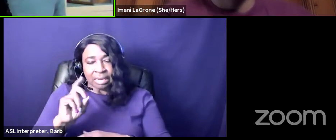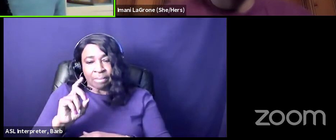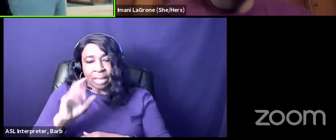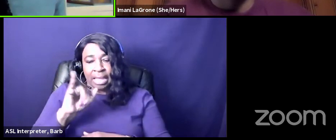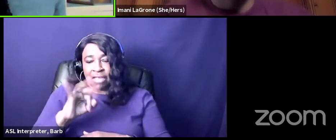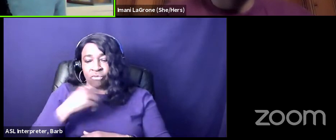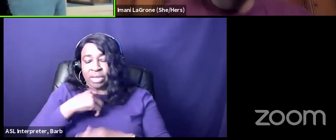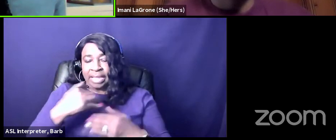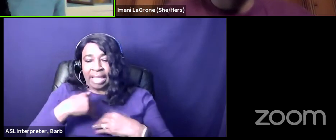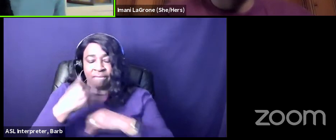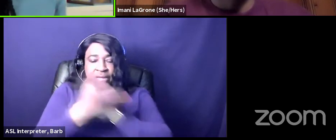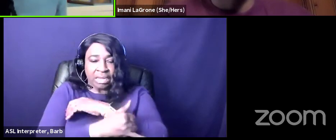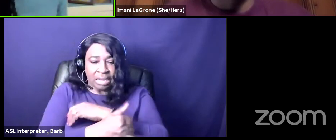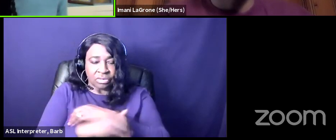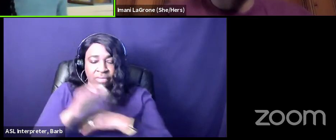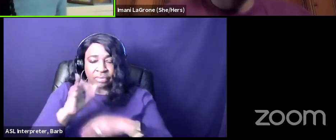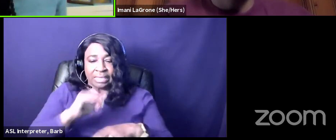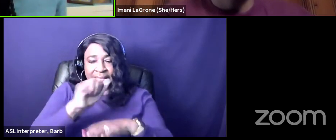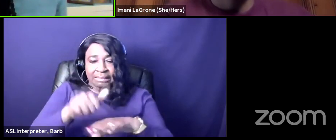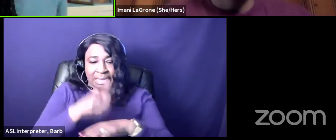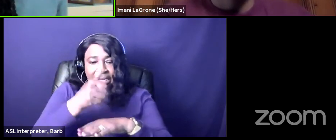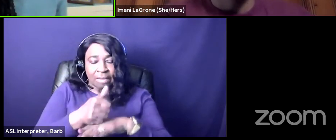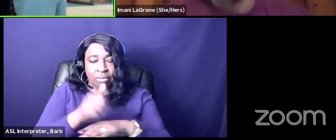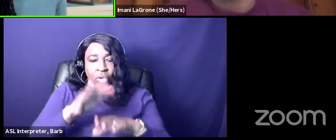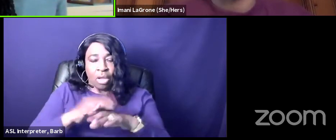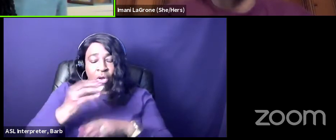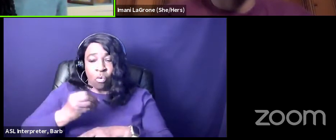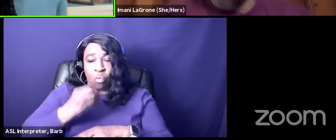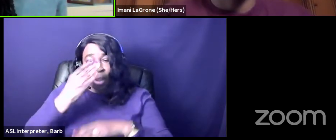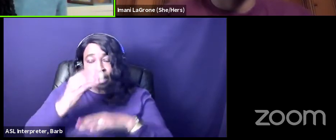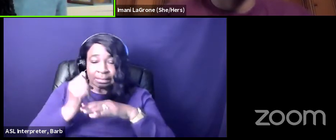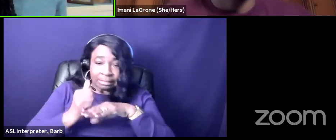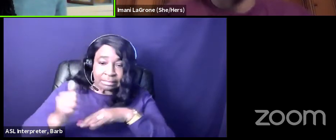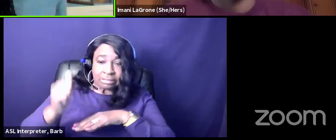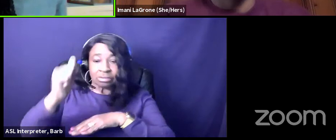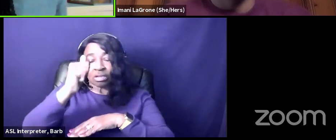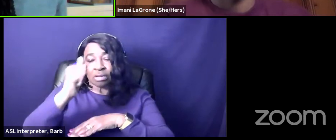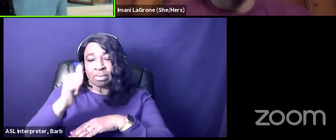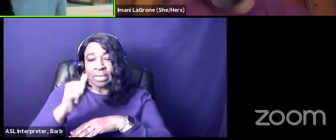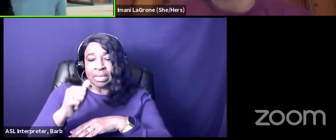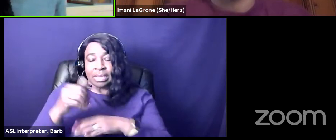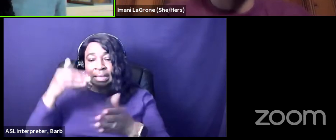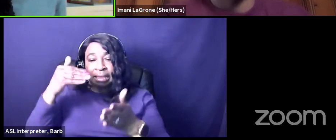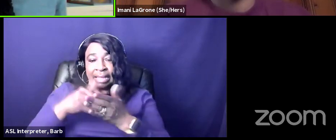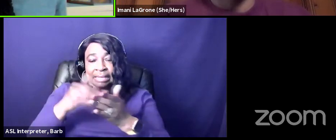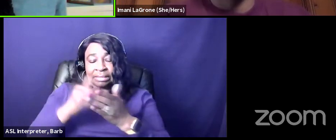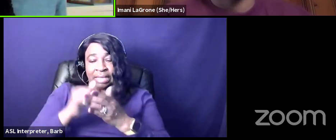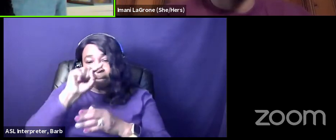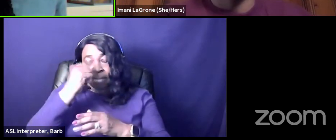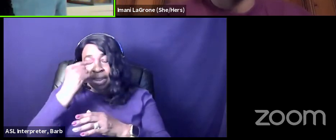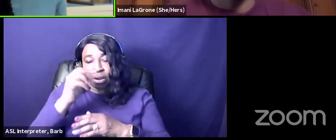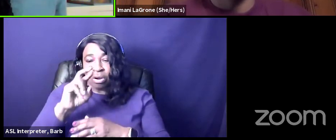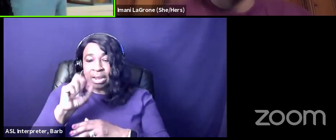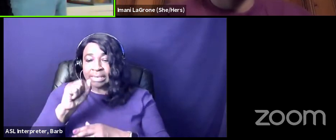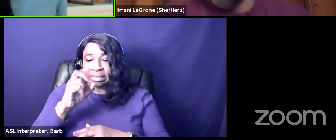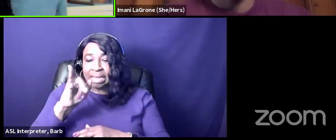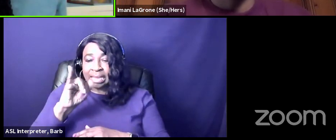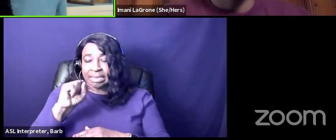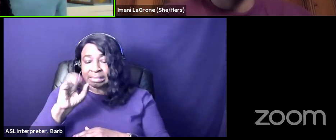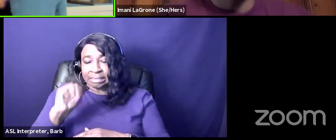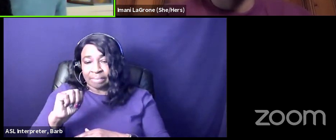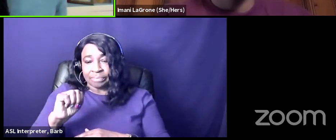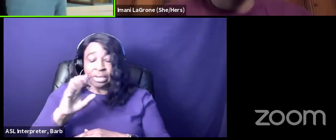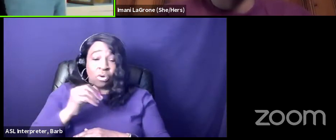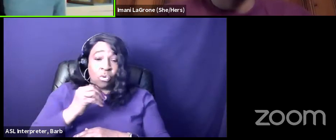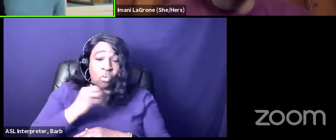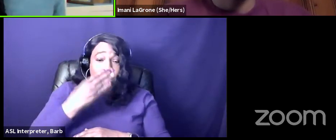country that's predicated on white supremacy anti-black racism patriarchy and a certain type of racialized capitalism white